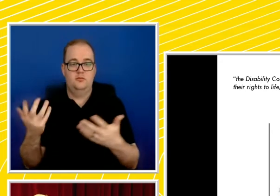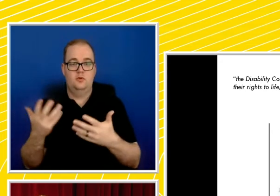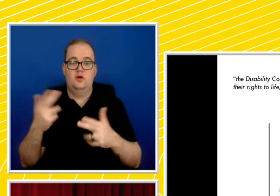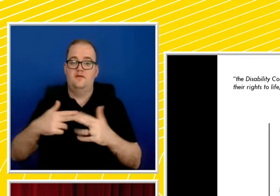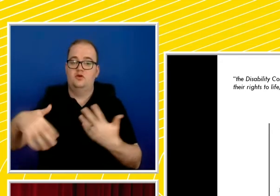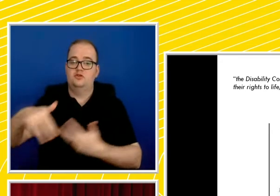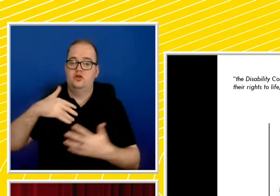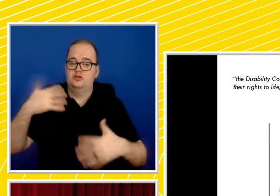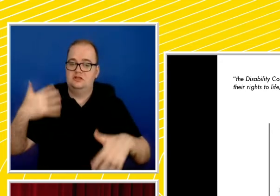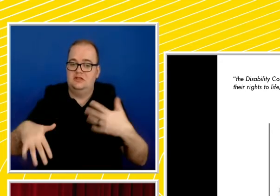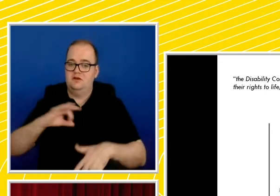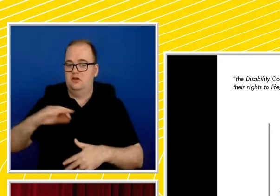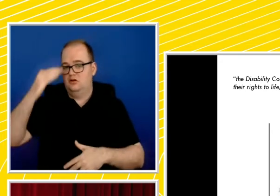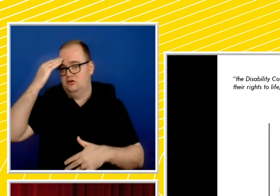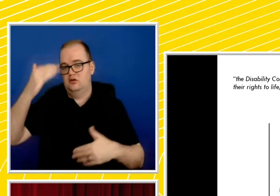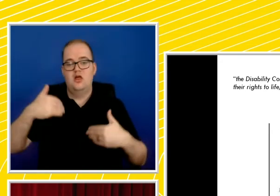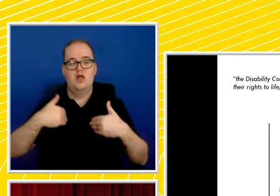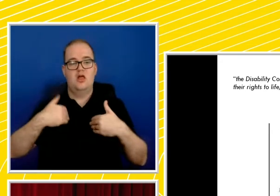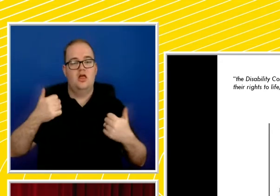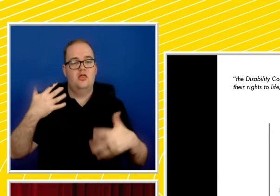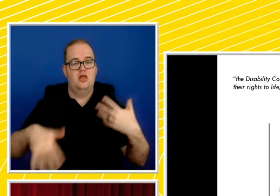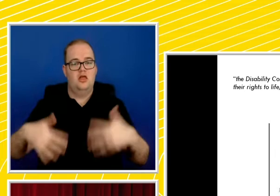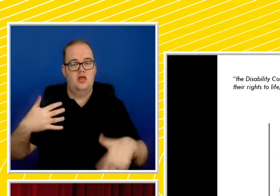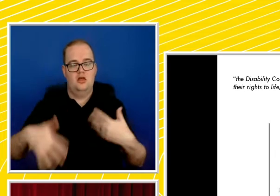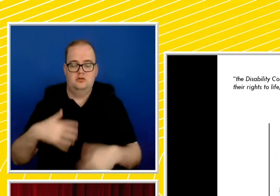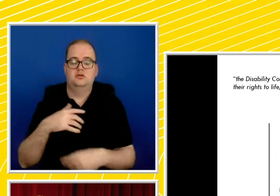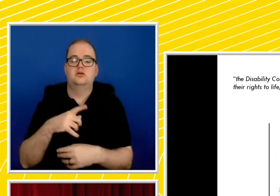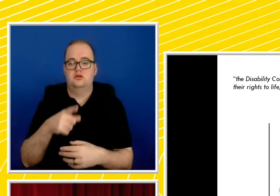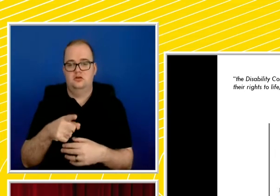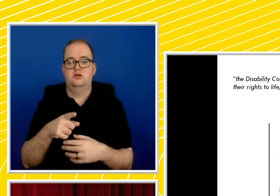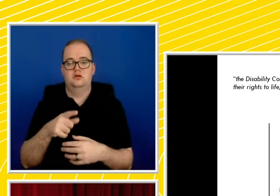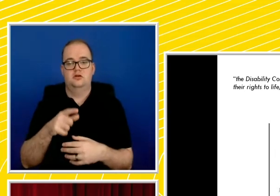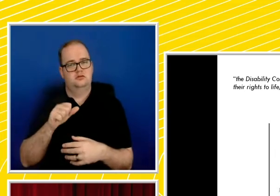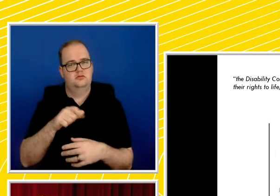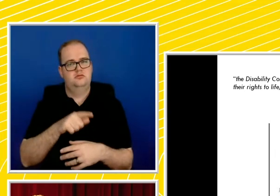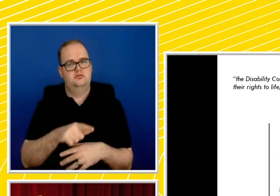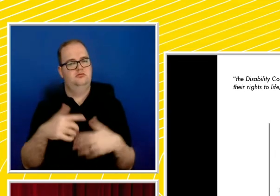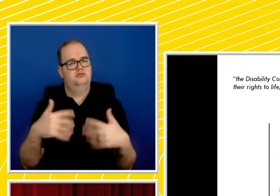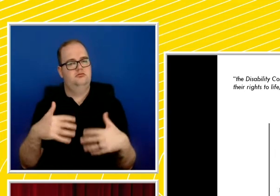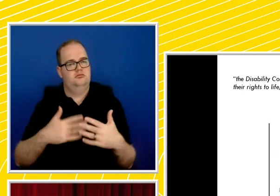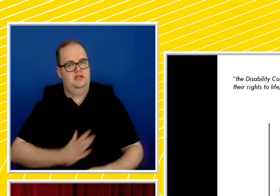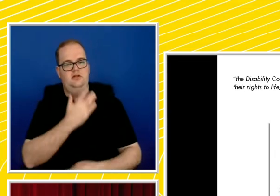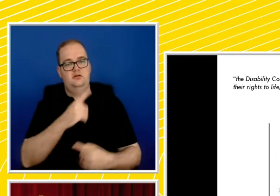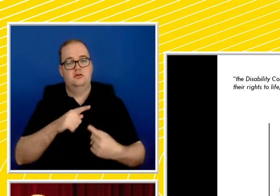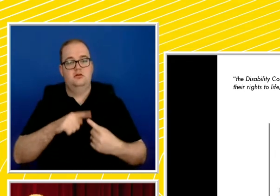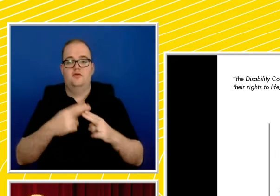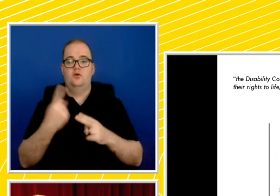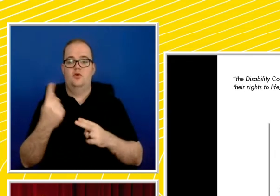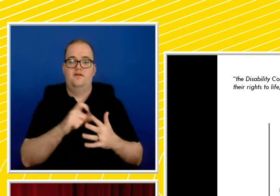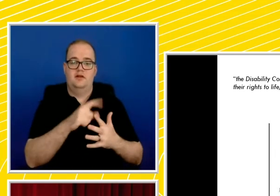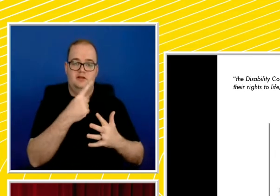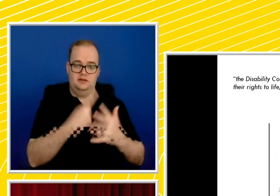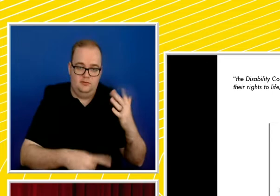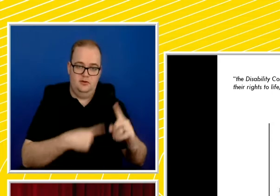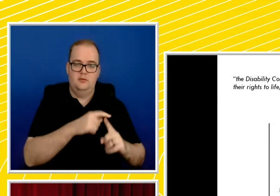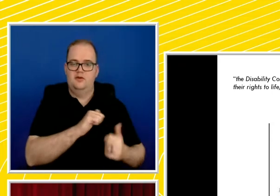than psychopathological distress, this presents an understandably neuralgic point to those living with disability and their allies or